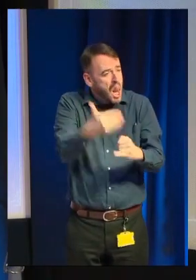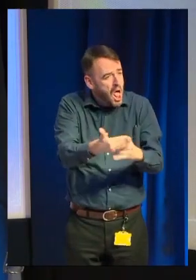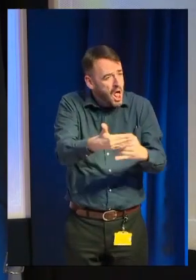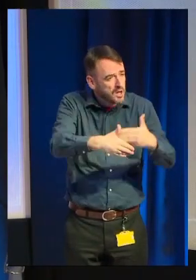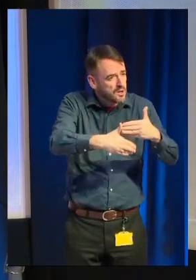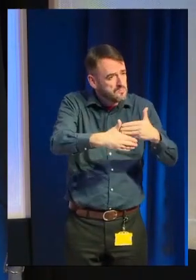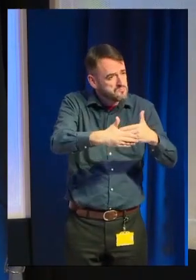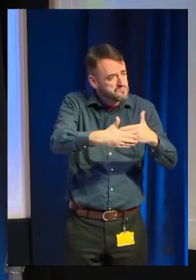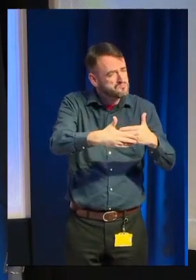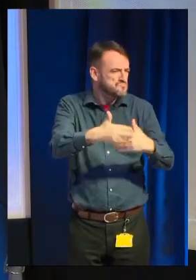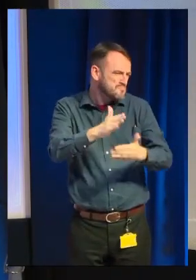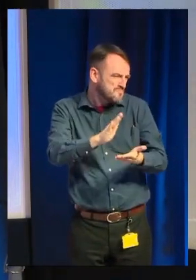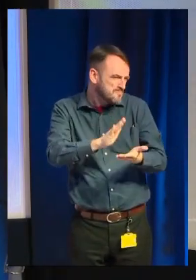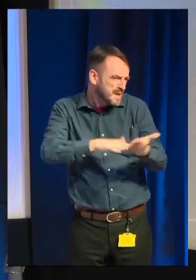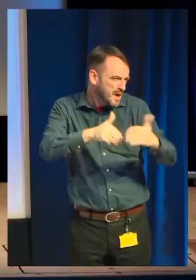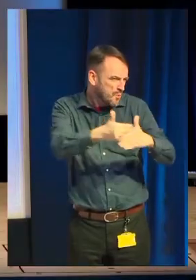four hours.